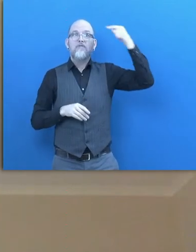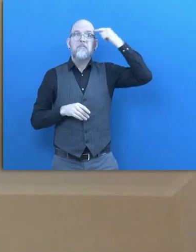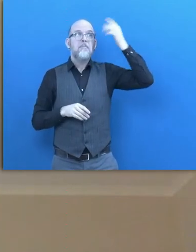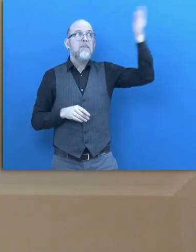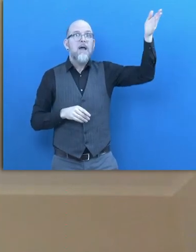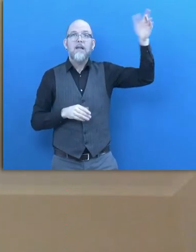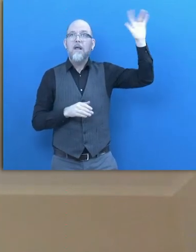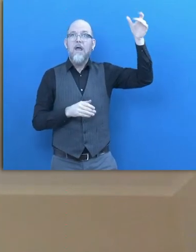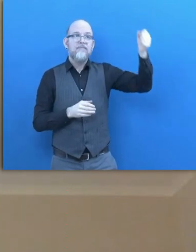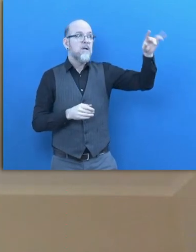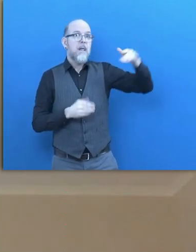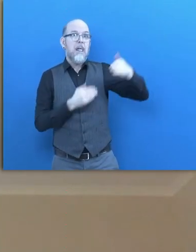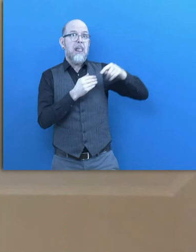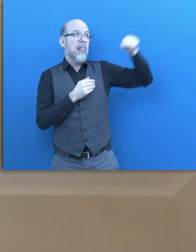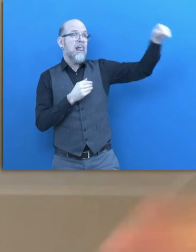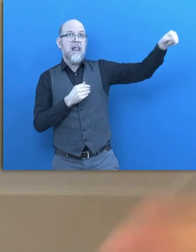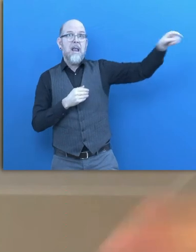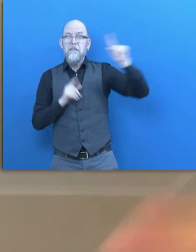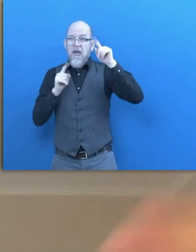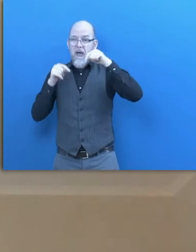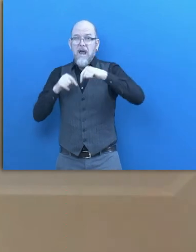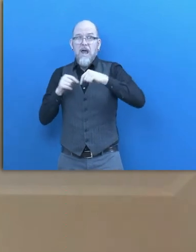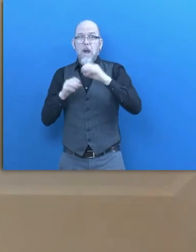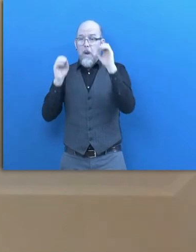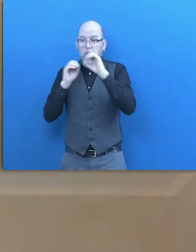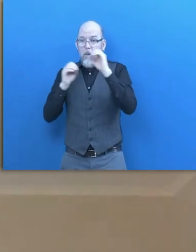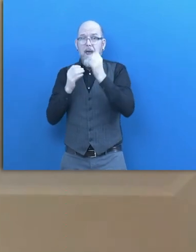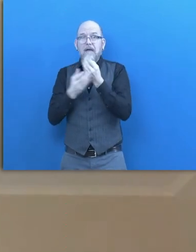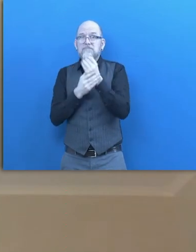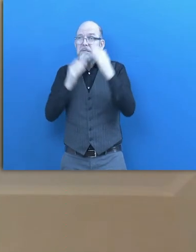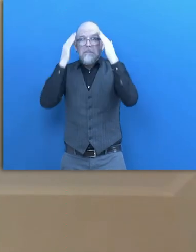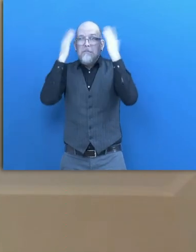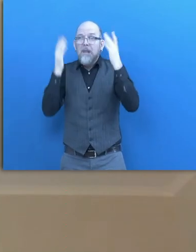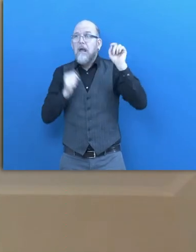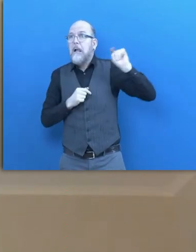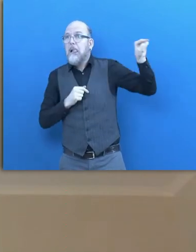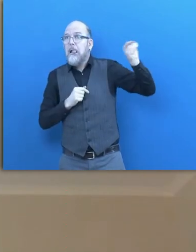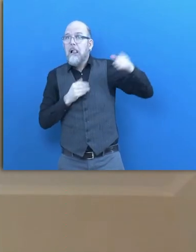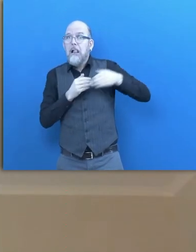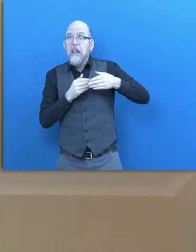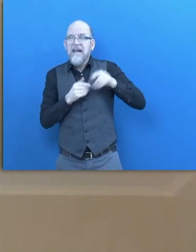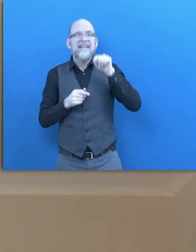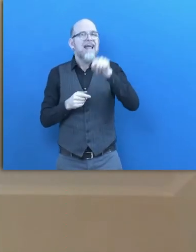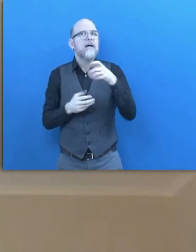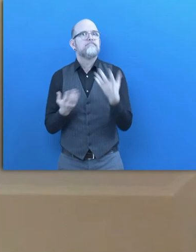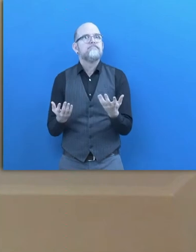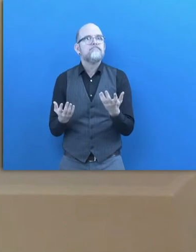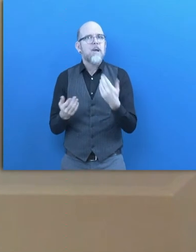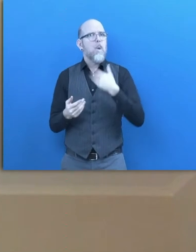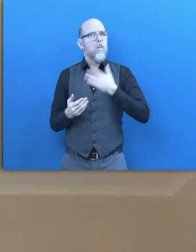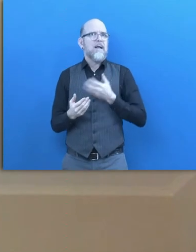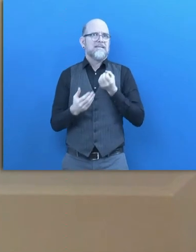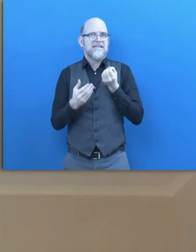although it's so close to where the help is, has no idea that there is help. And may even be stigmatized,